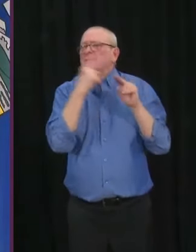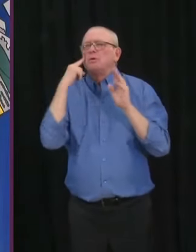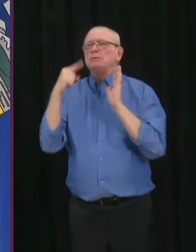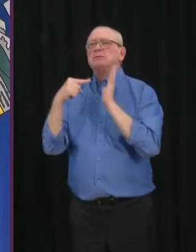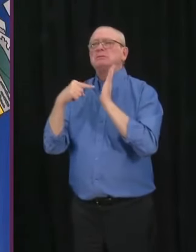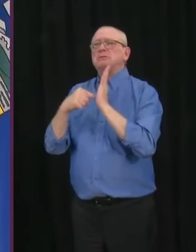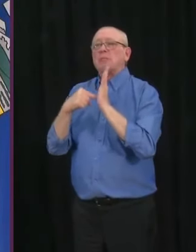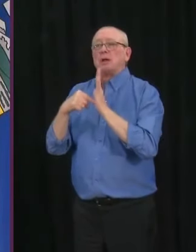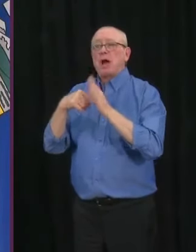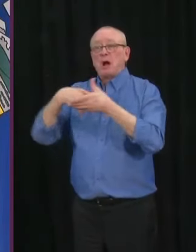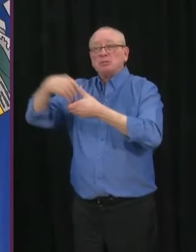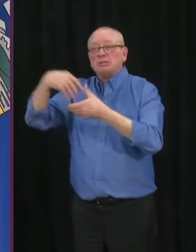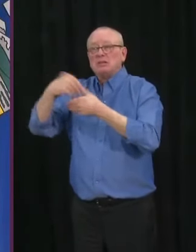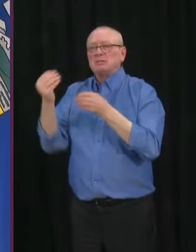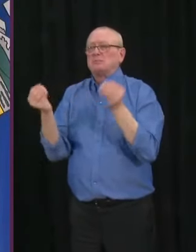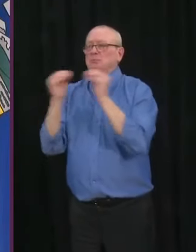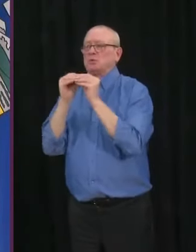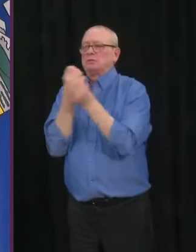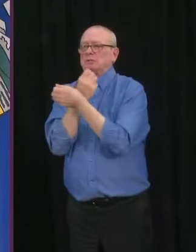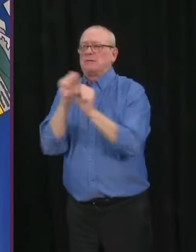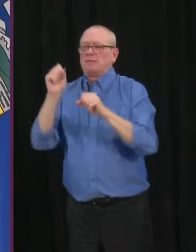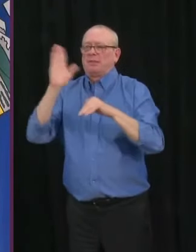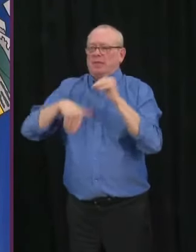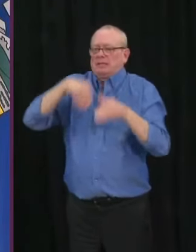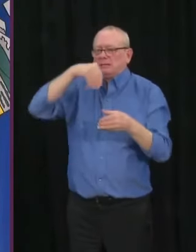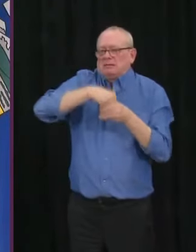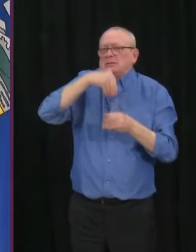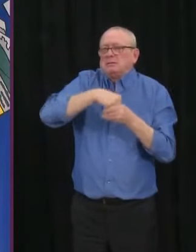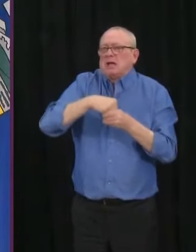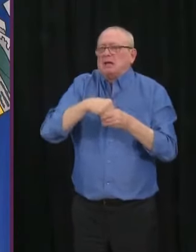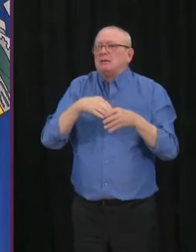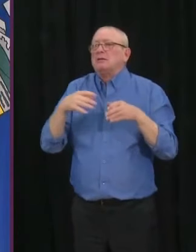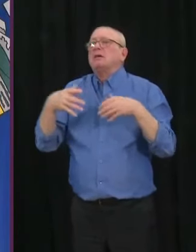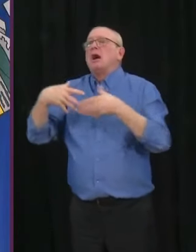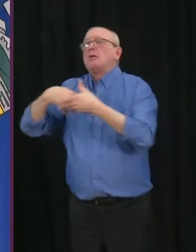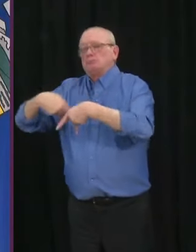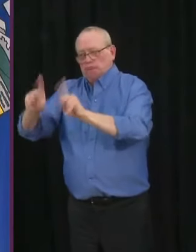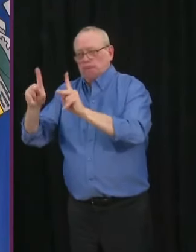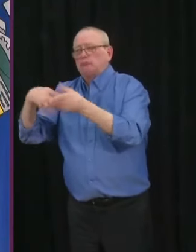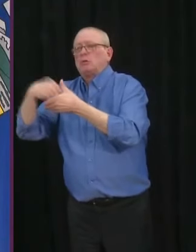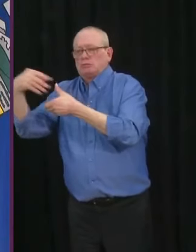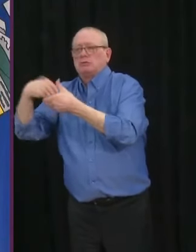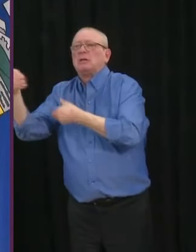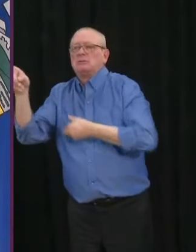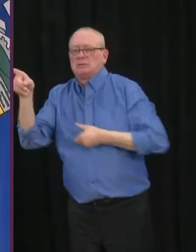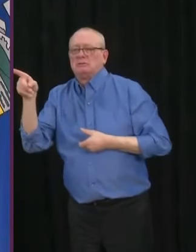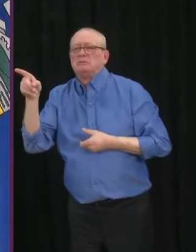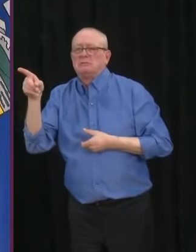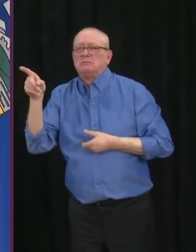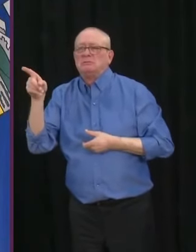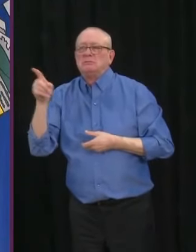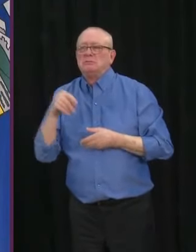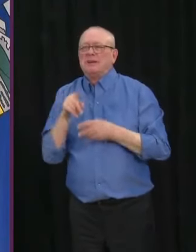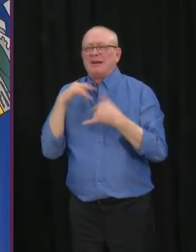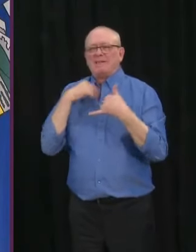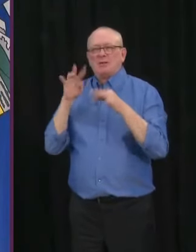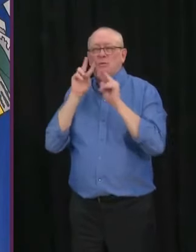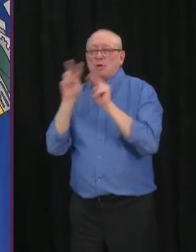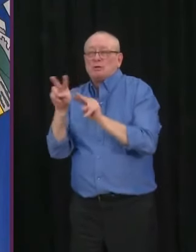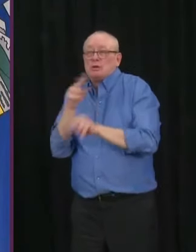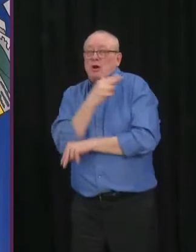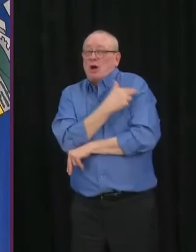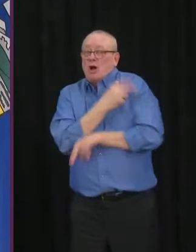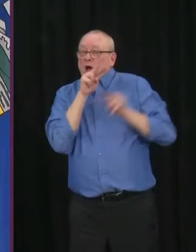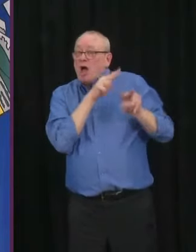And so depending on the level of ICU admissions and hospitalizations, as well as Dr. Hinshaw said,